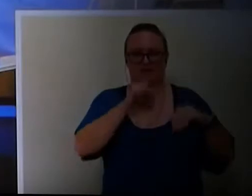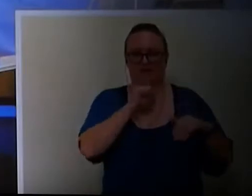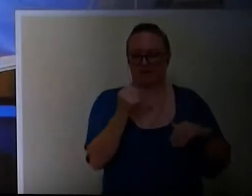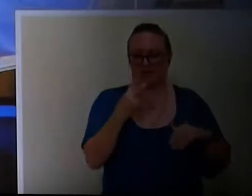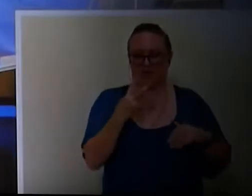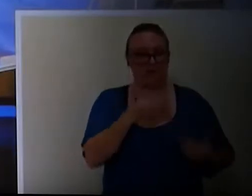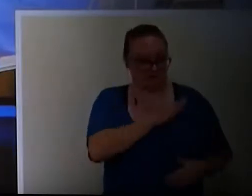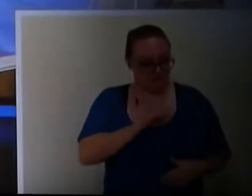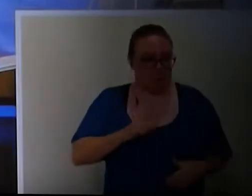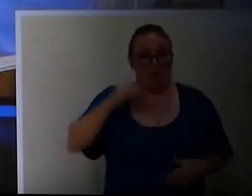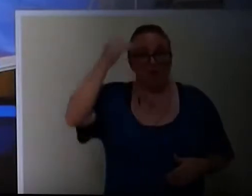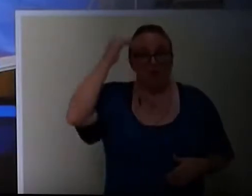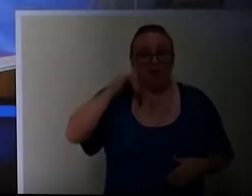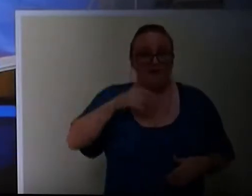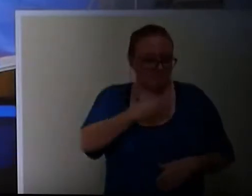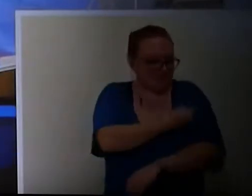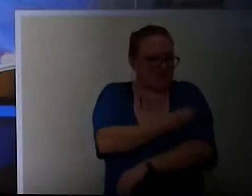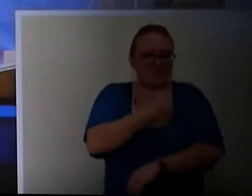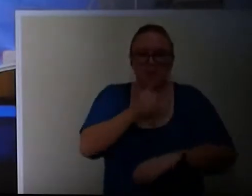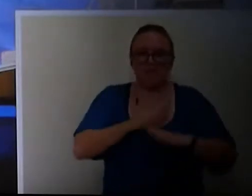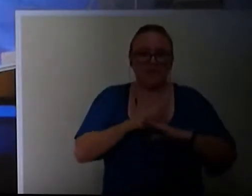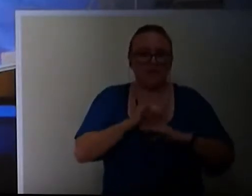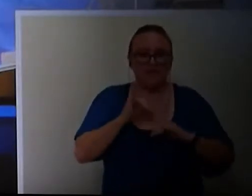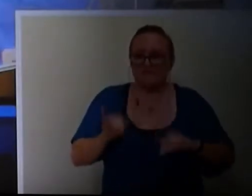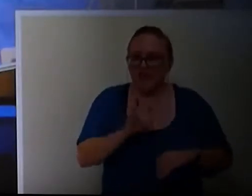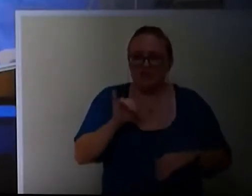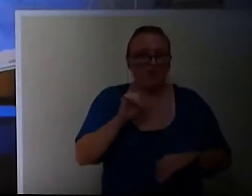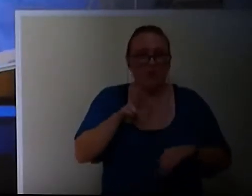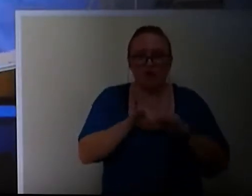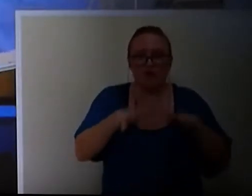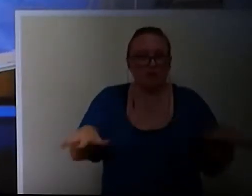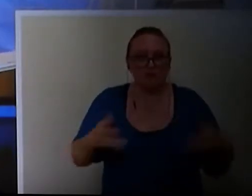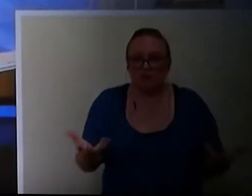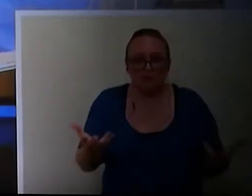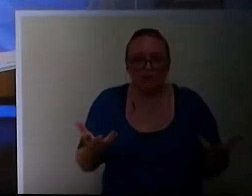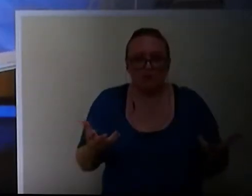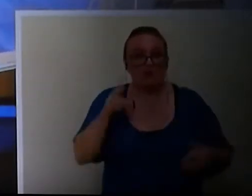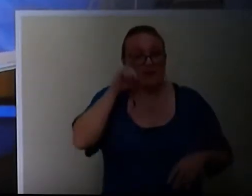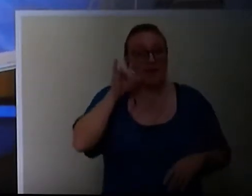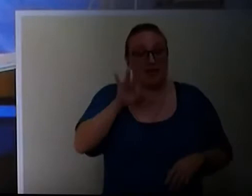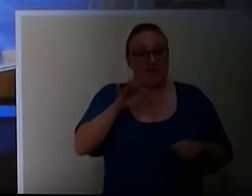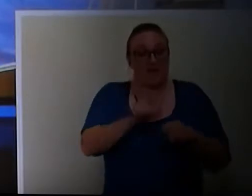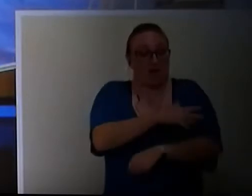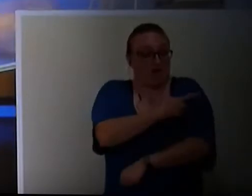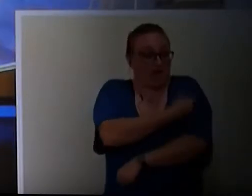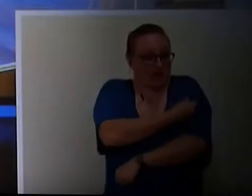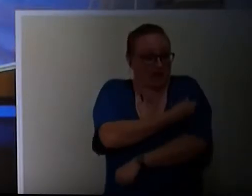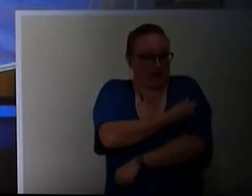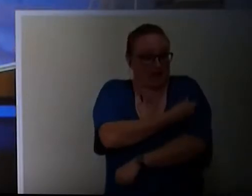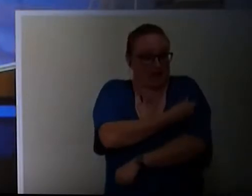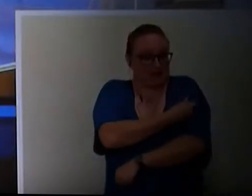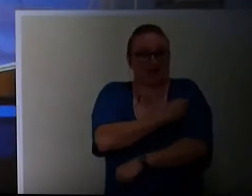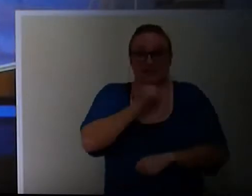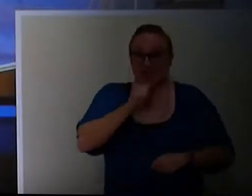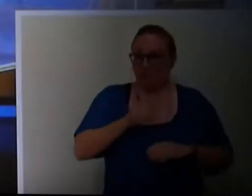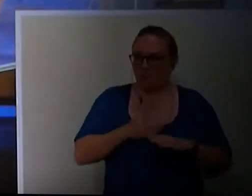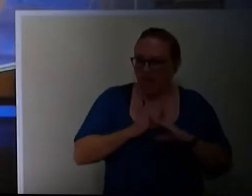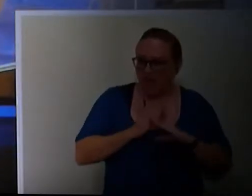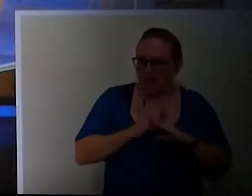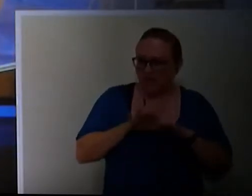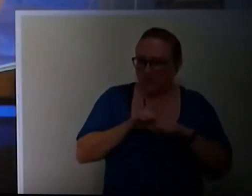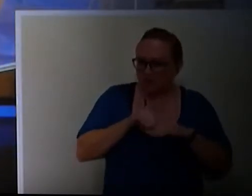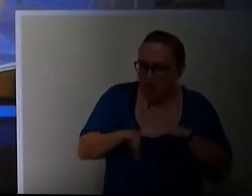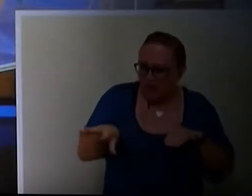vaccines do not prevent infection or transmission? If being fully vaccinated against COVID-19 does not prevent